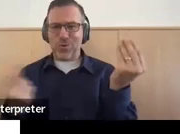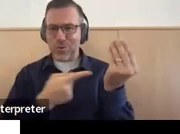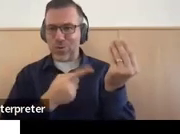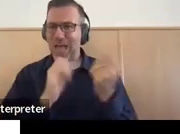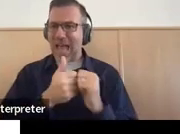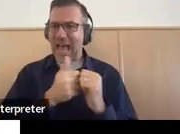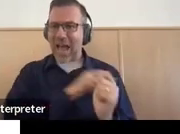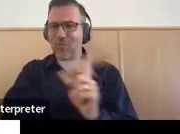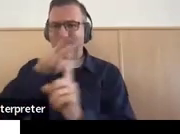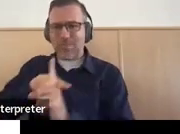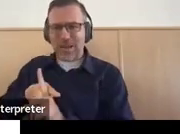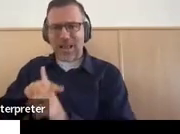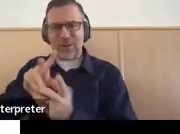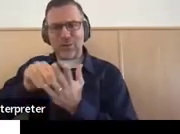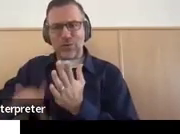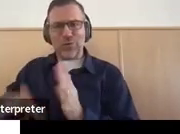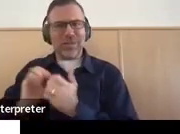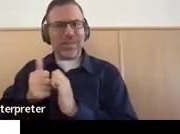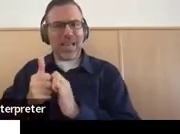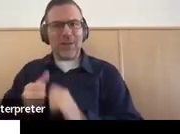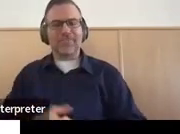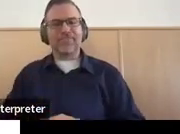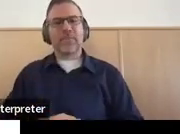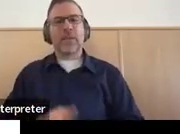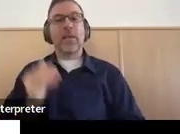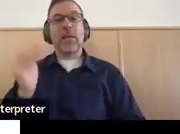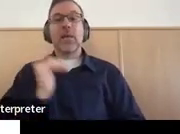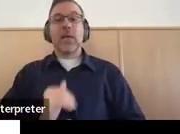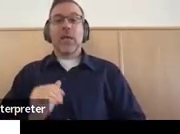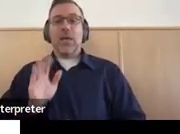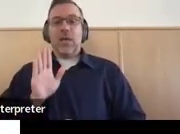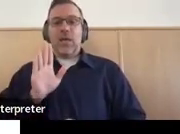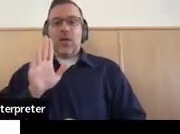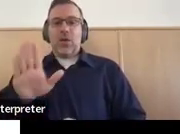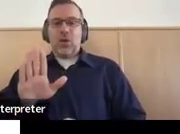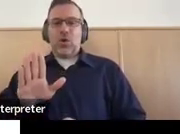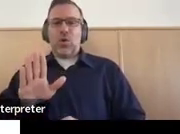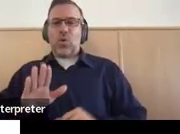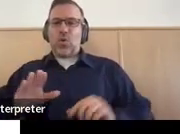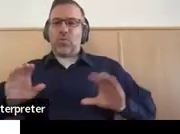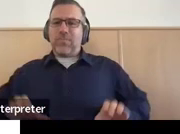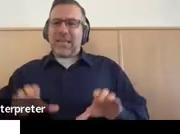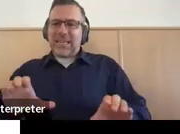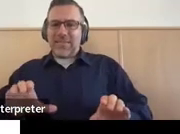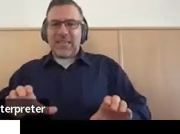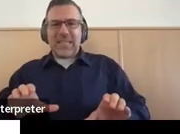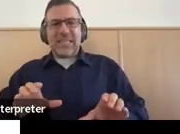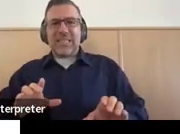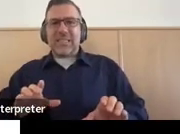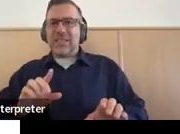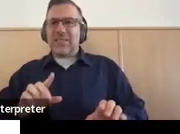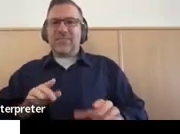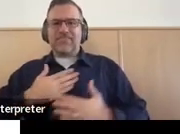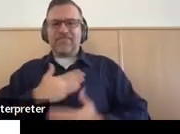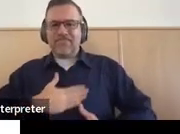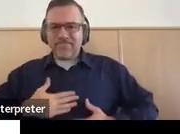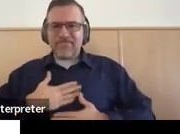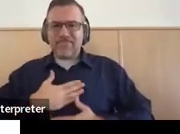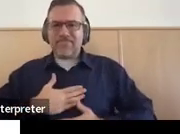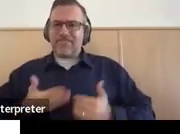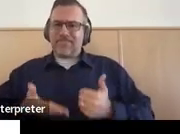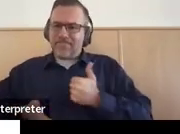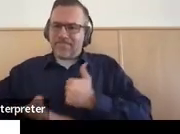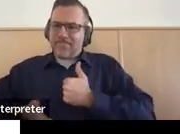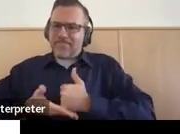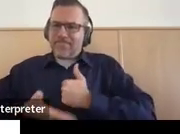meaningful? Are you able to, you know, steer the child into directions where they can practice